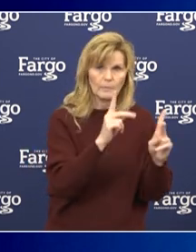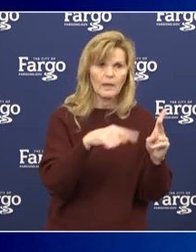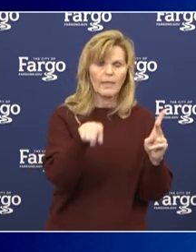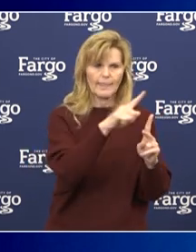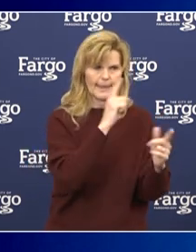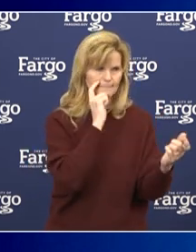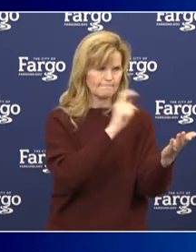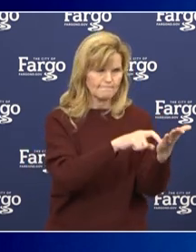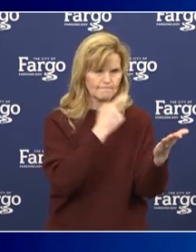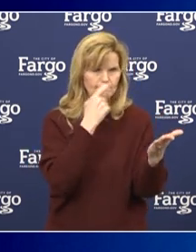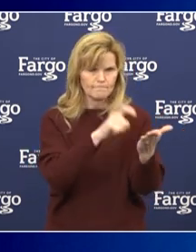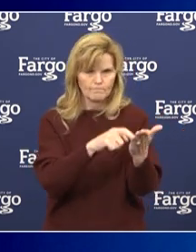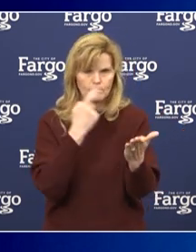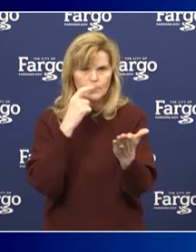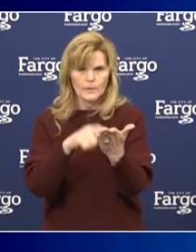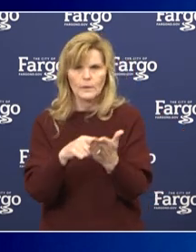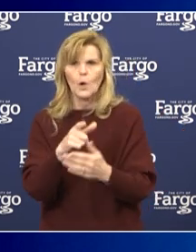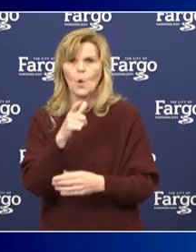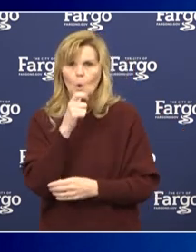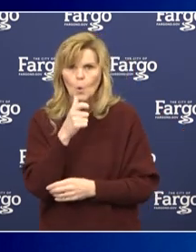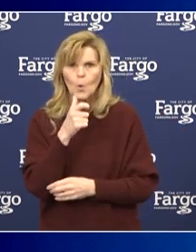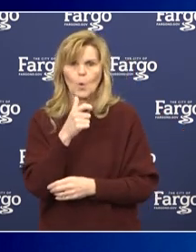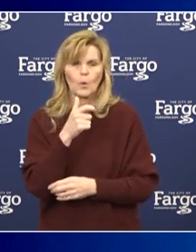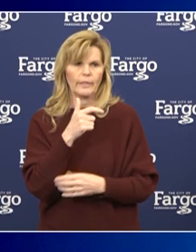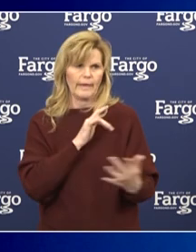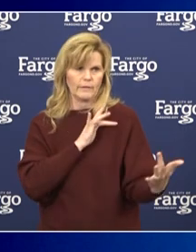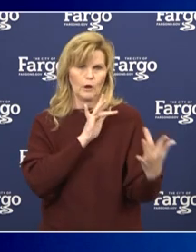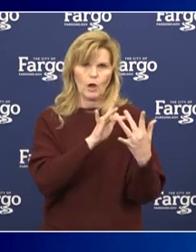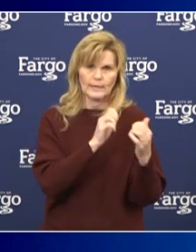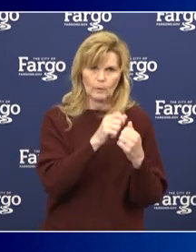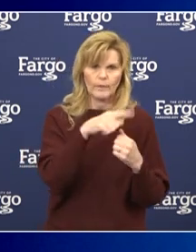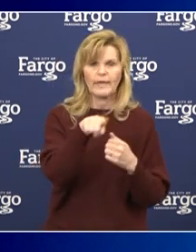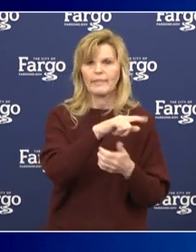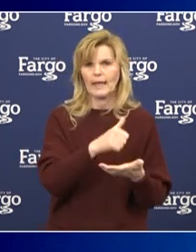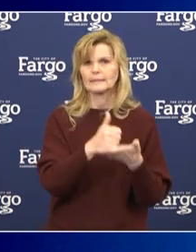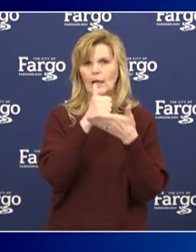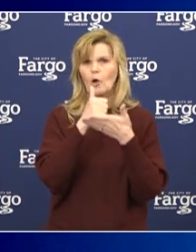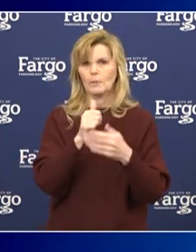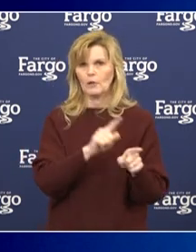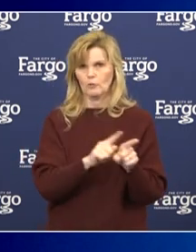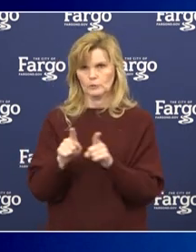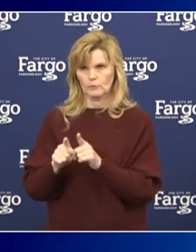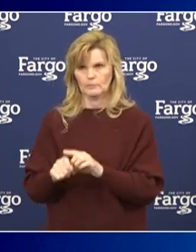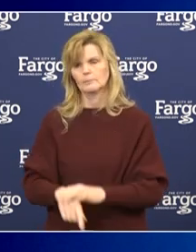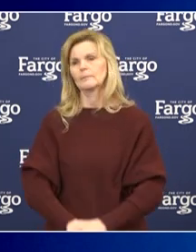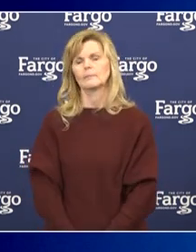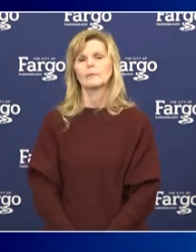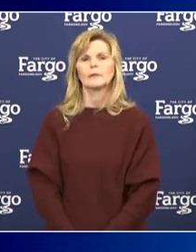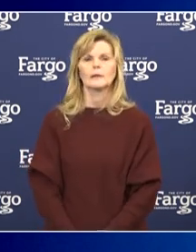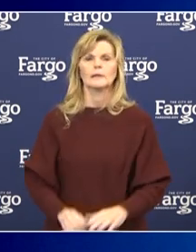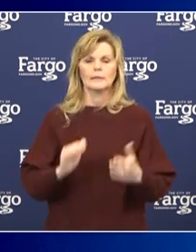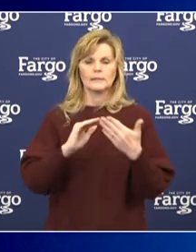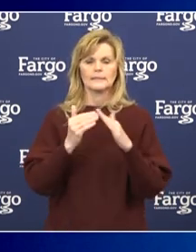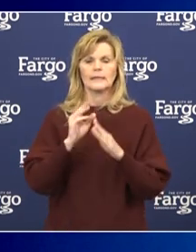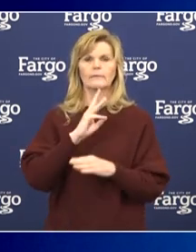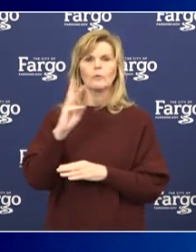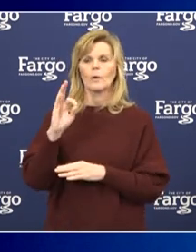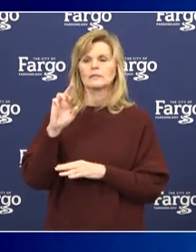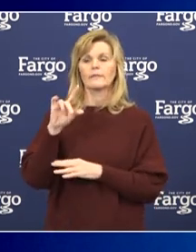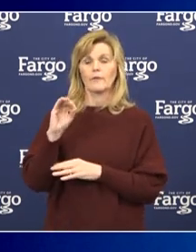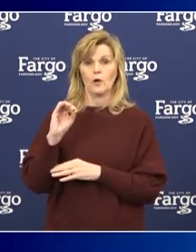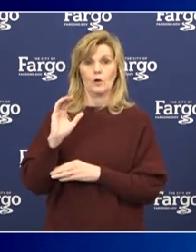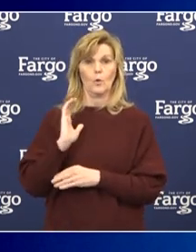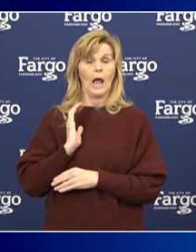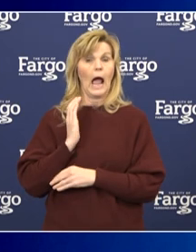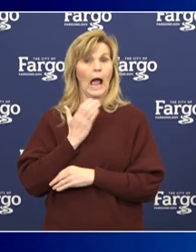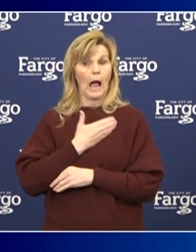to identify who they've come in contact with, and I think that that's helping a great deal, too. The City of West Fargo is extending our